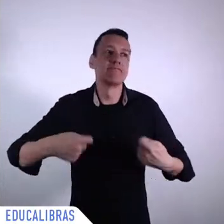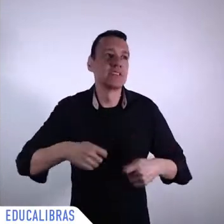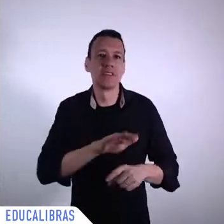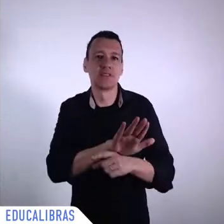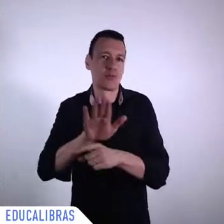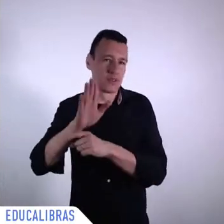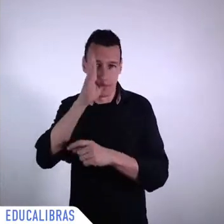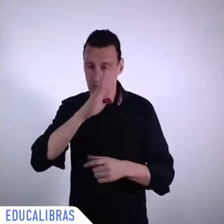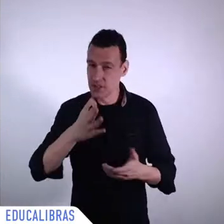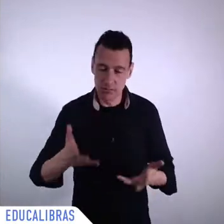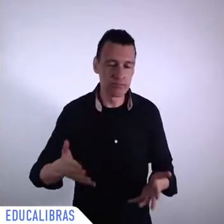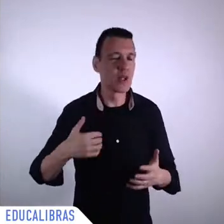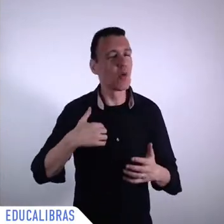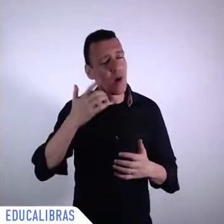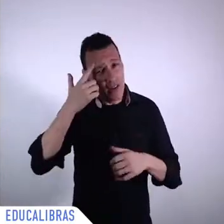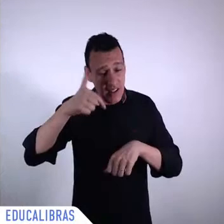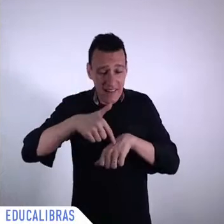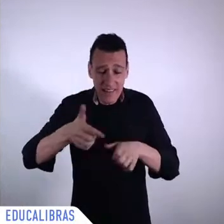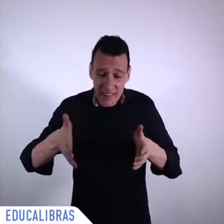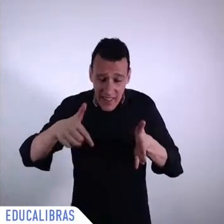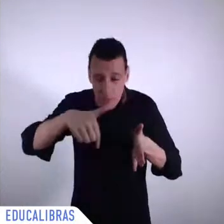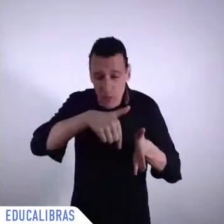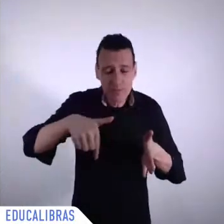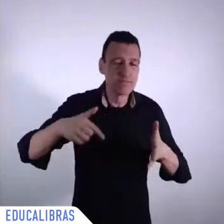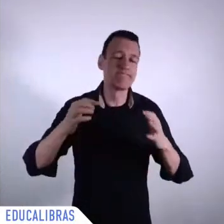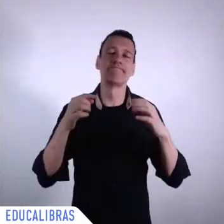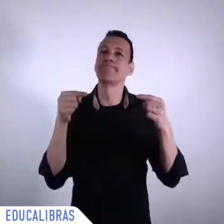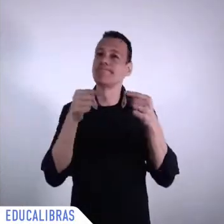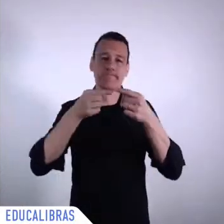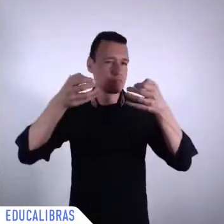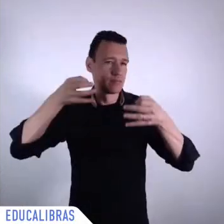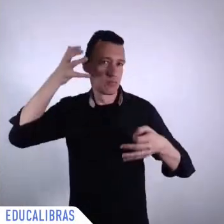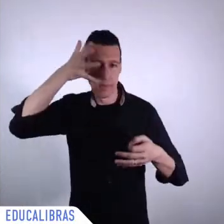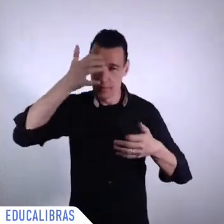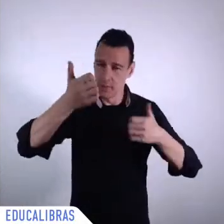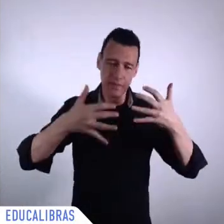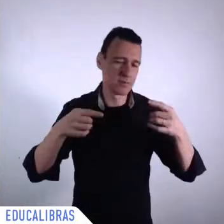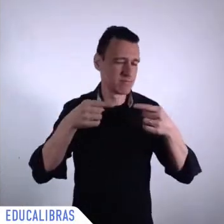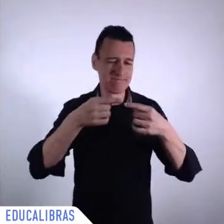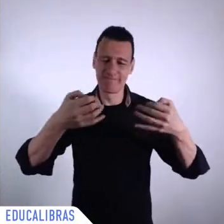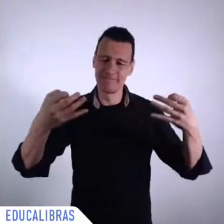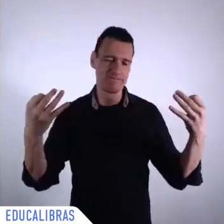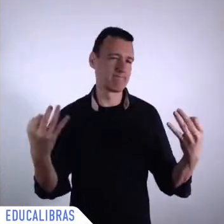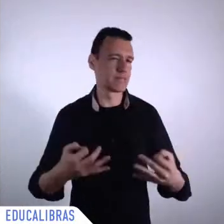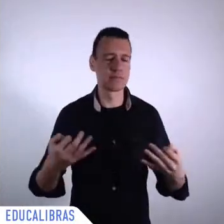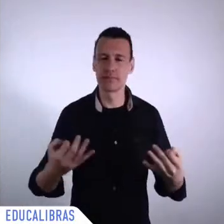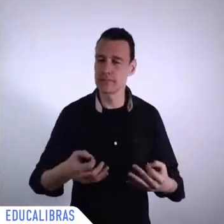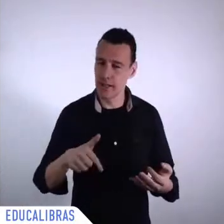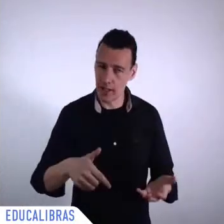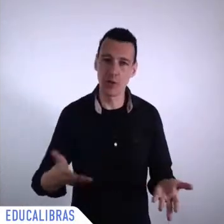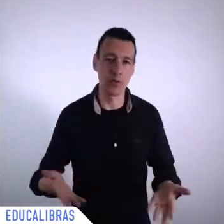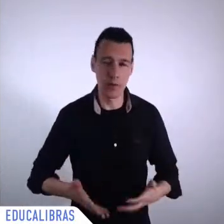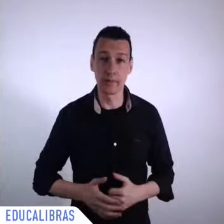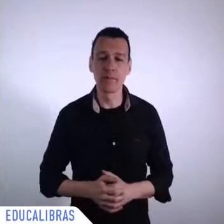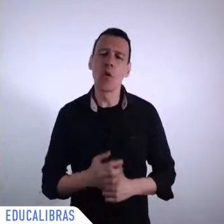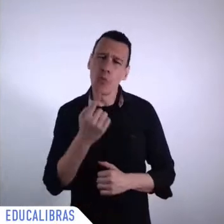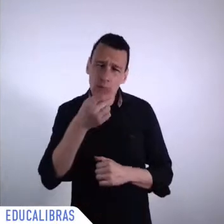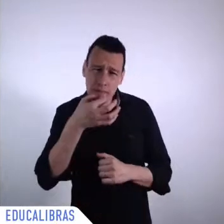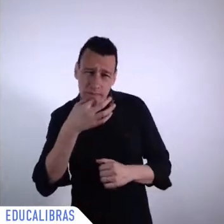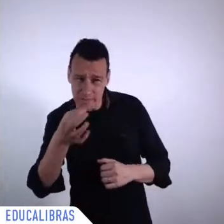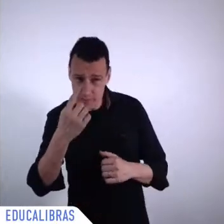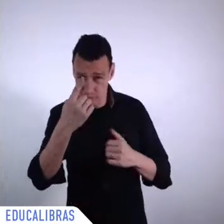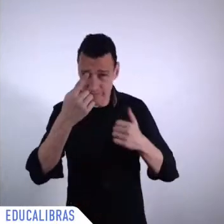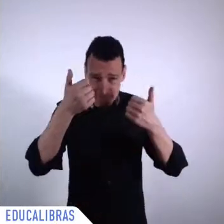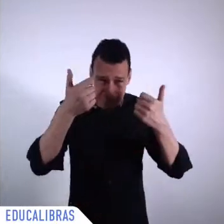Let me just make a comment on something because it was... And I hope I can do all that in 10 minutes. don't know. There